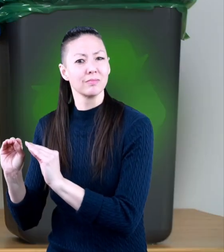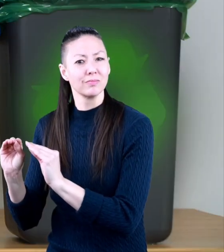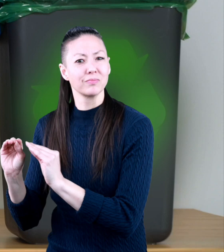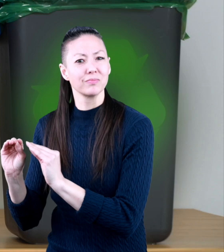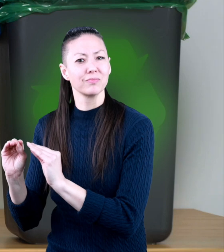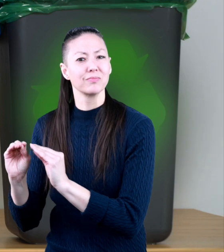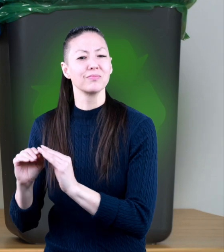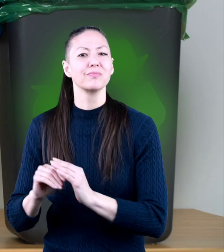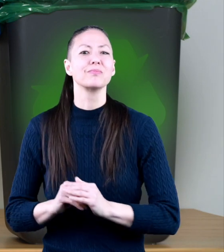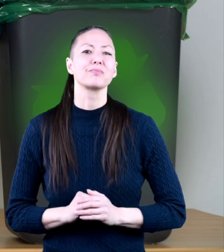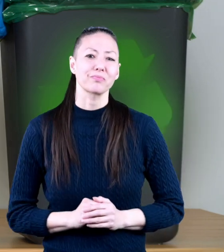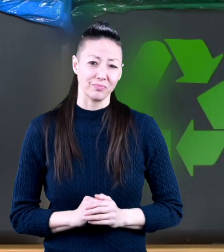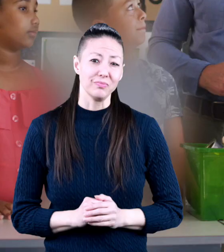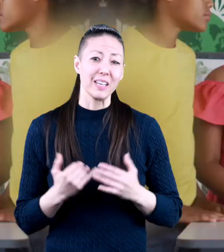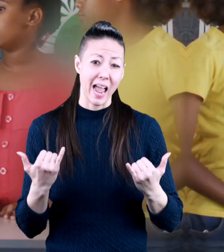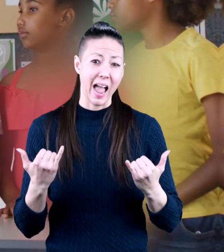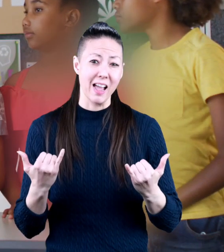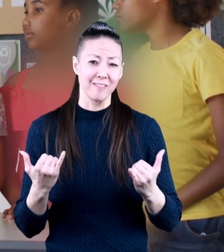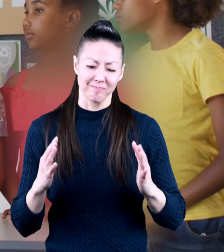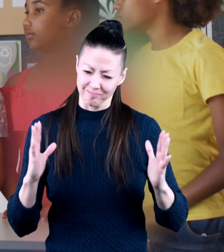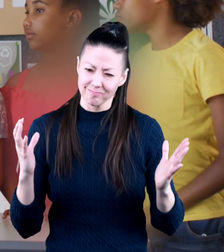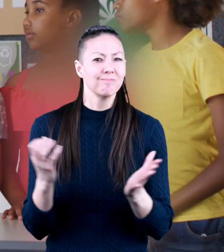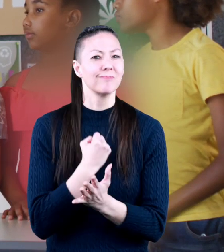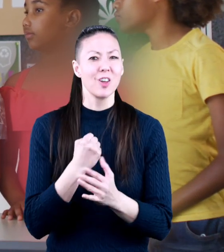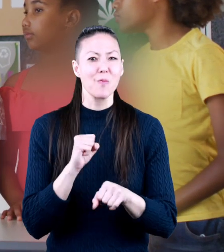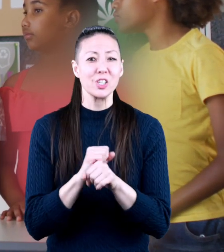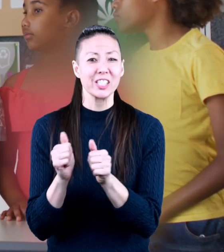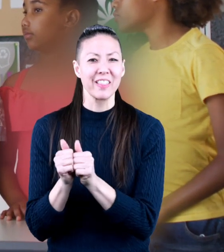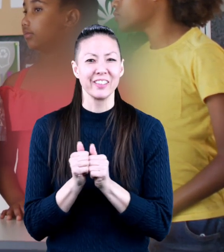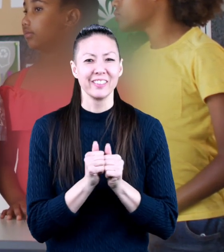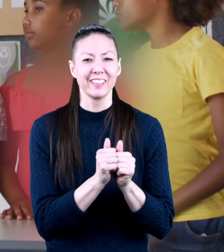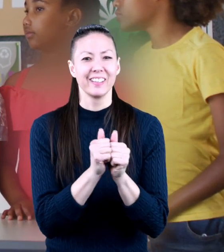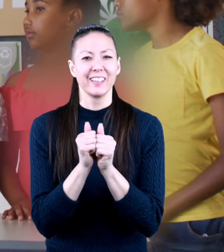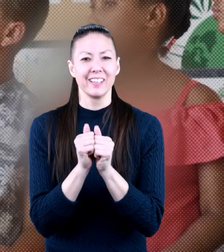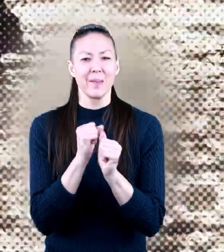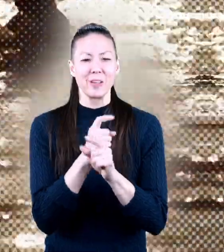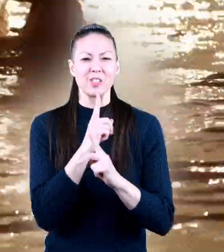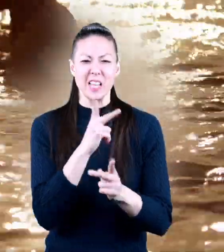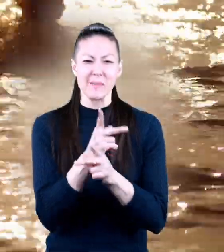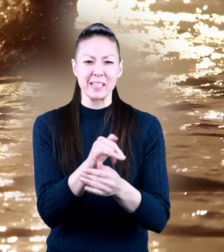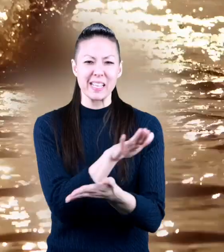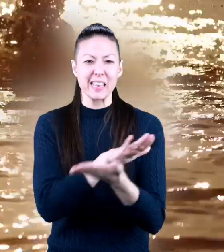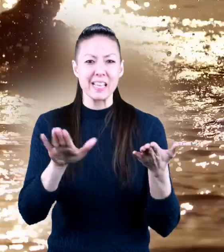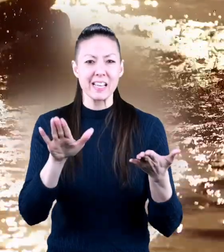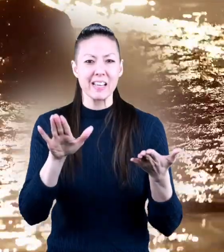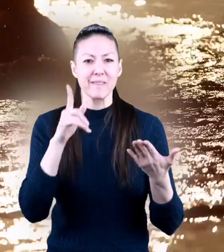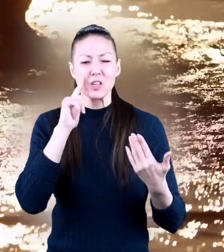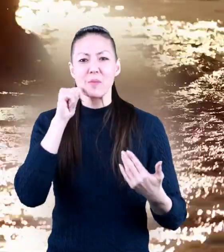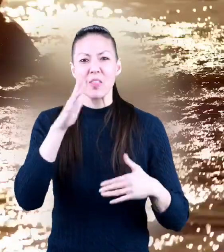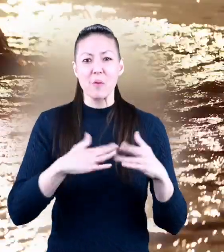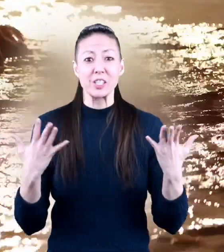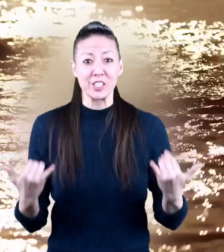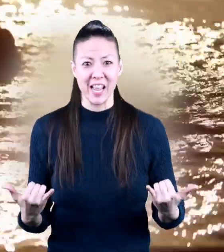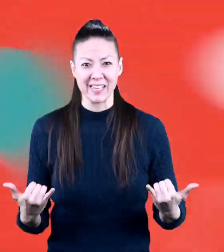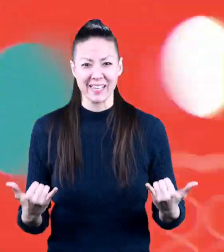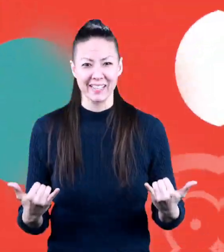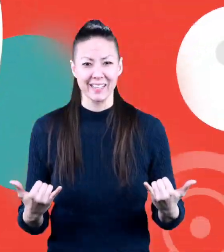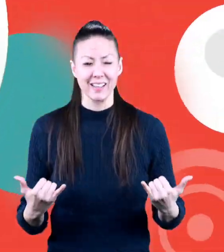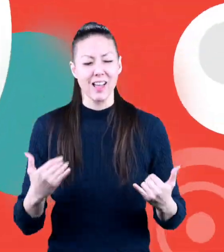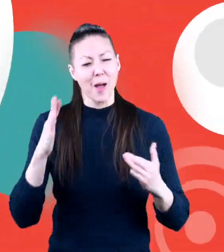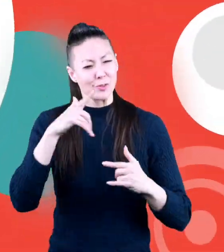you are able to so let's all work together to ensure our water is cleaner tomorrow than it was today